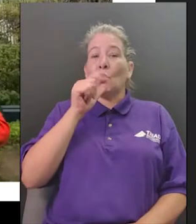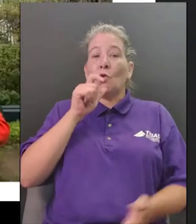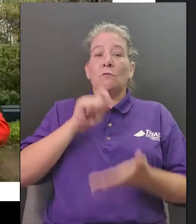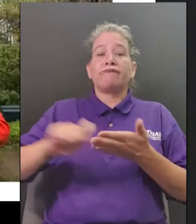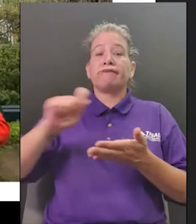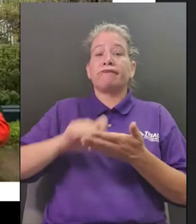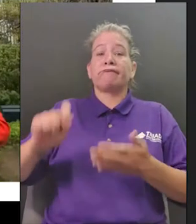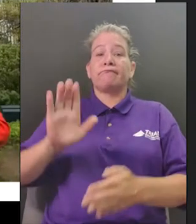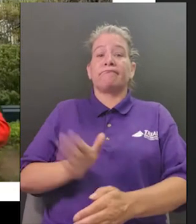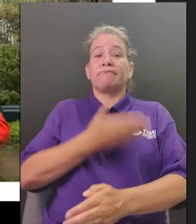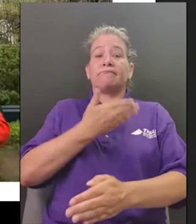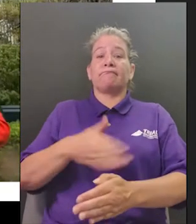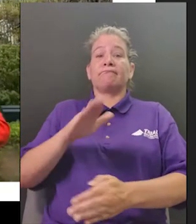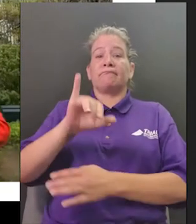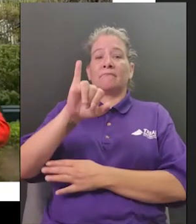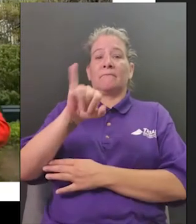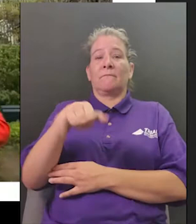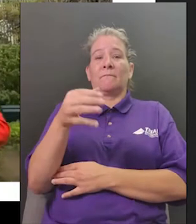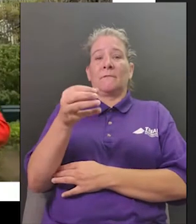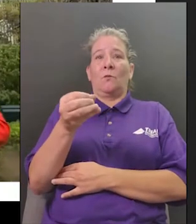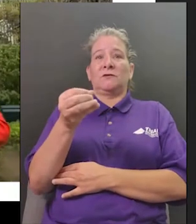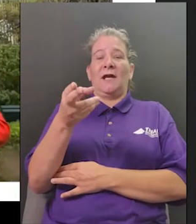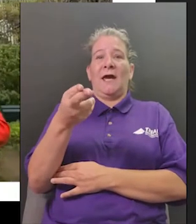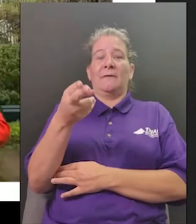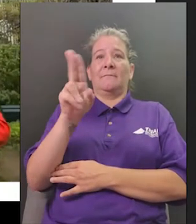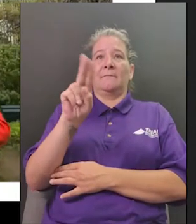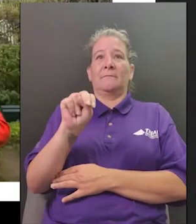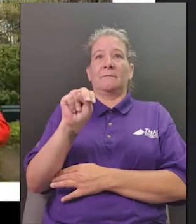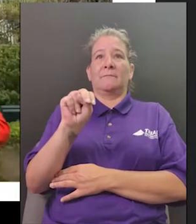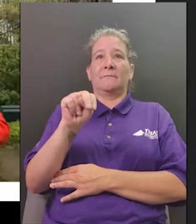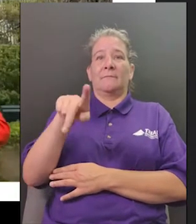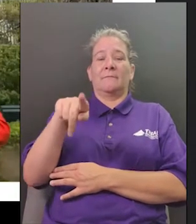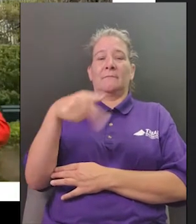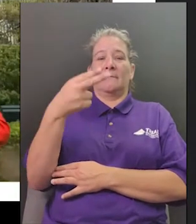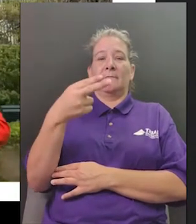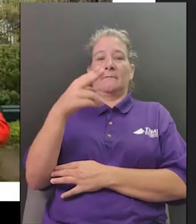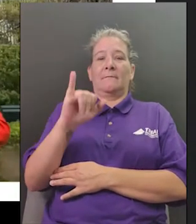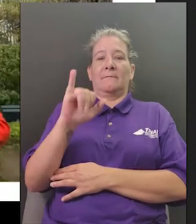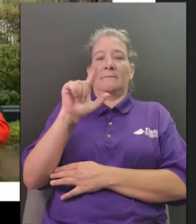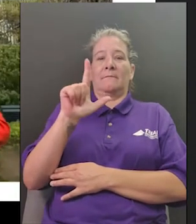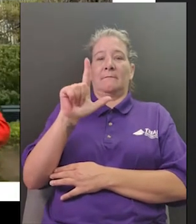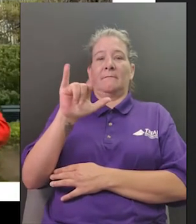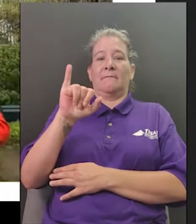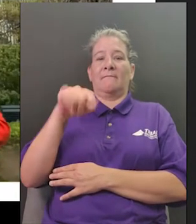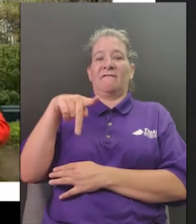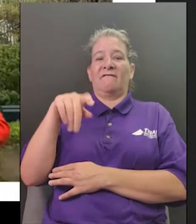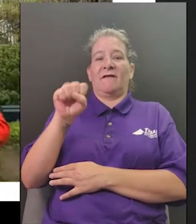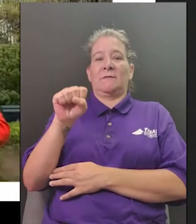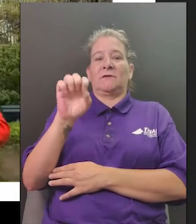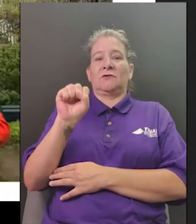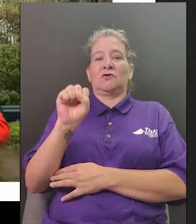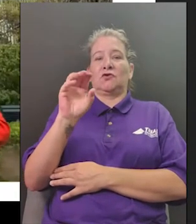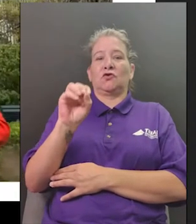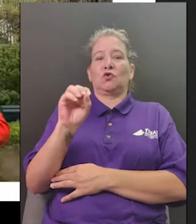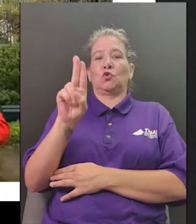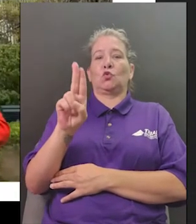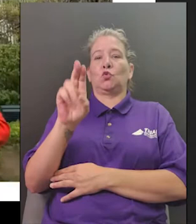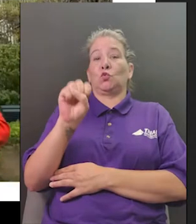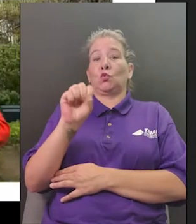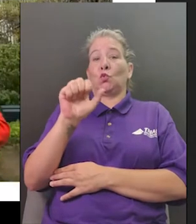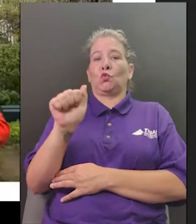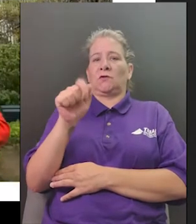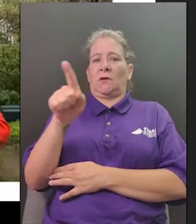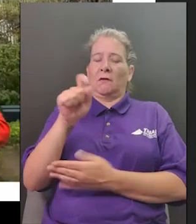white house um not that long ago you can see first lady melania trump along with her family